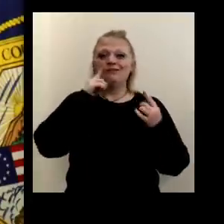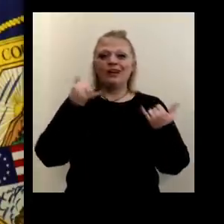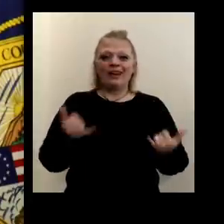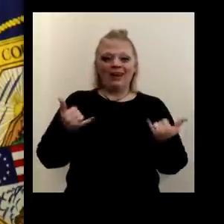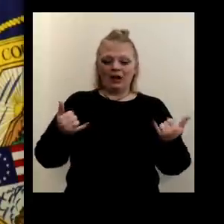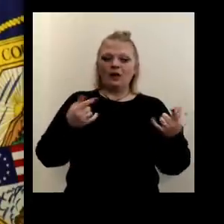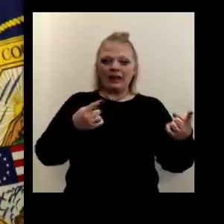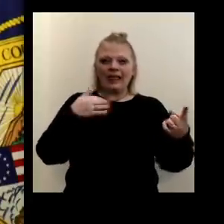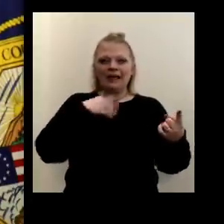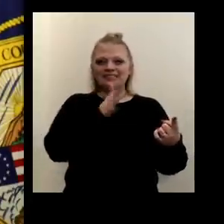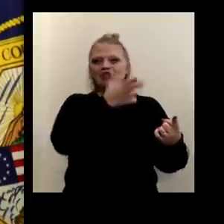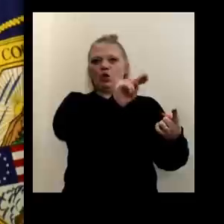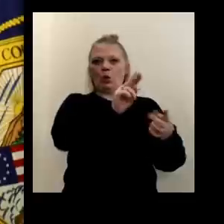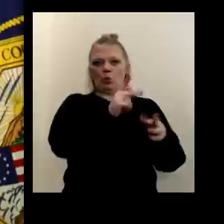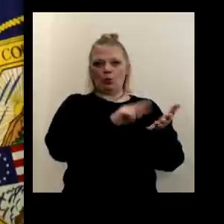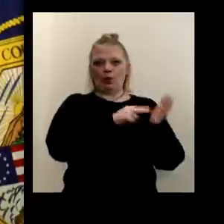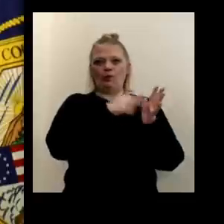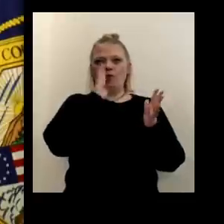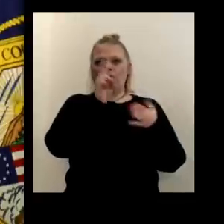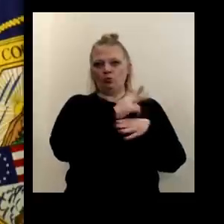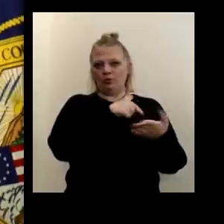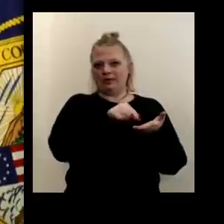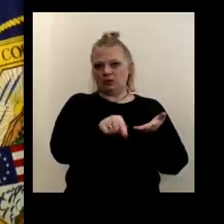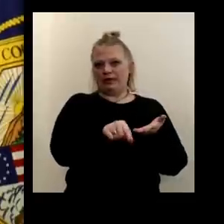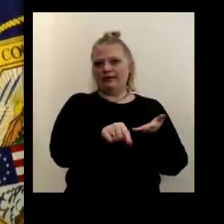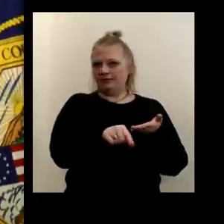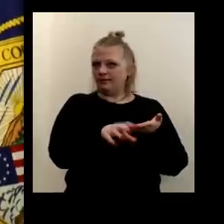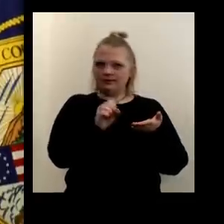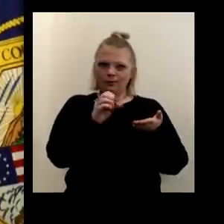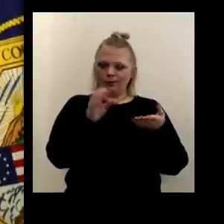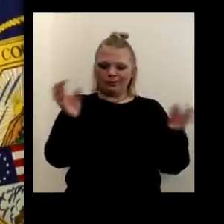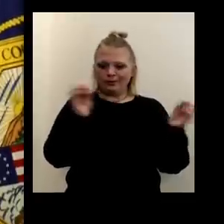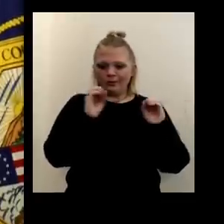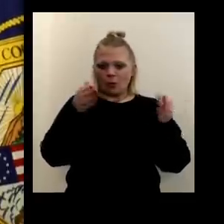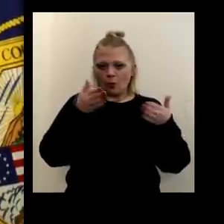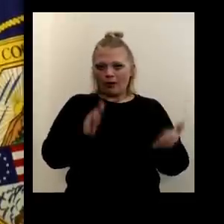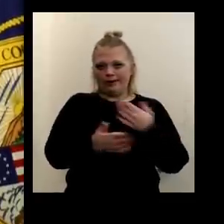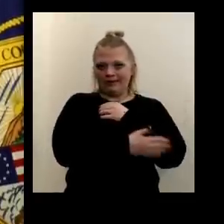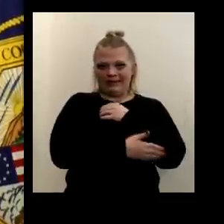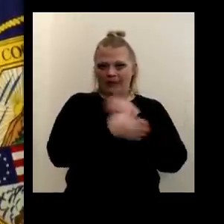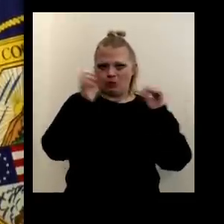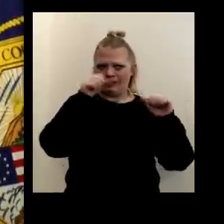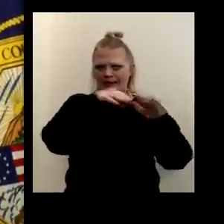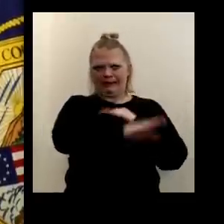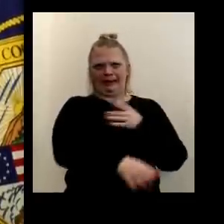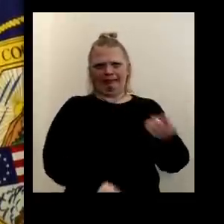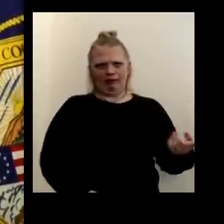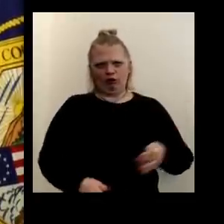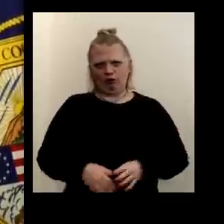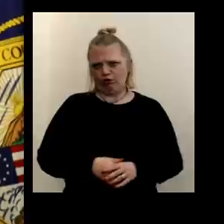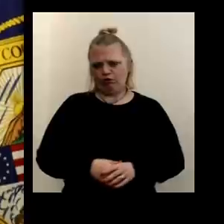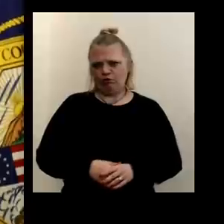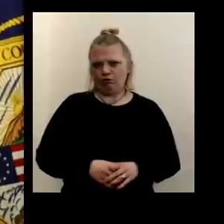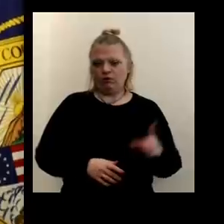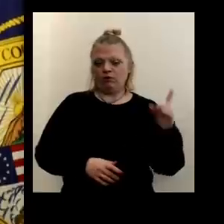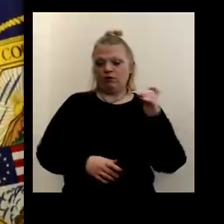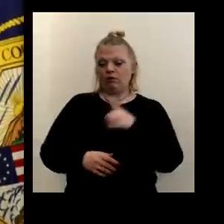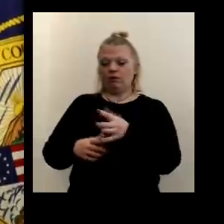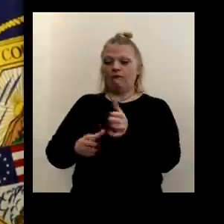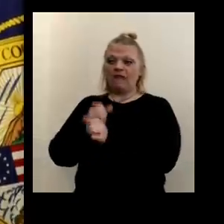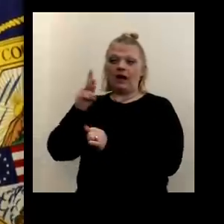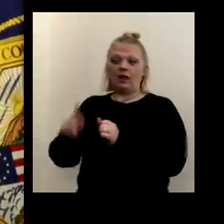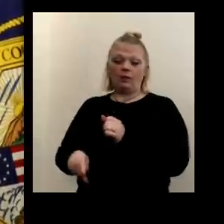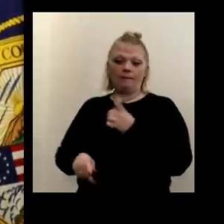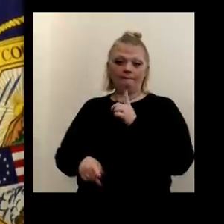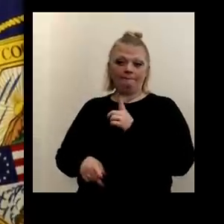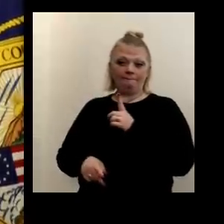it's got a purpose and they're going to be using it this week. Uh, so there's no, no way that the county could get in there. Just a quick follow up to